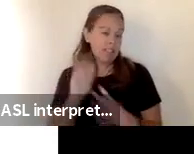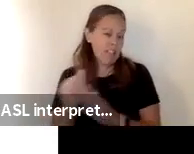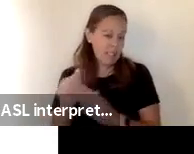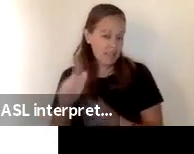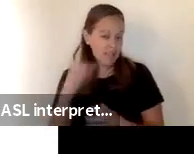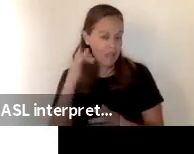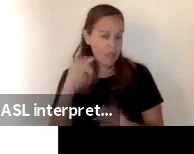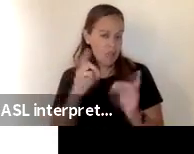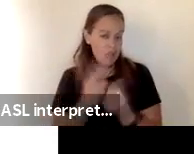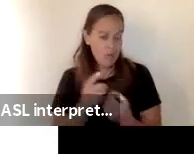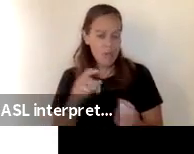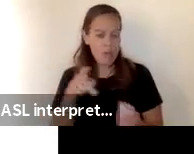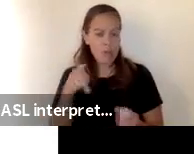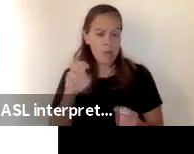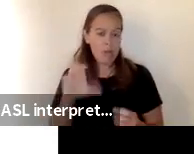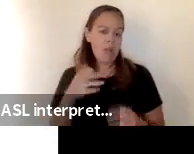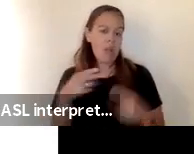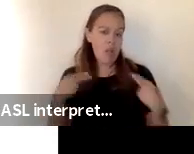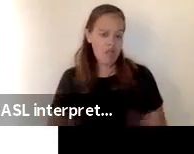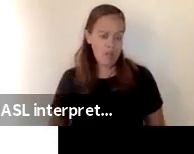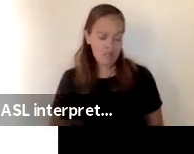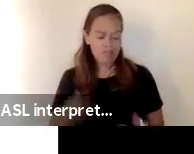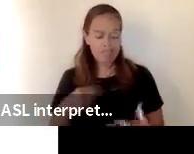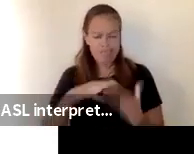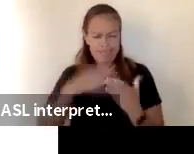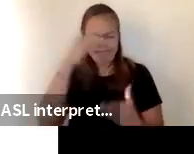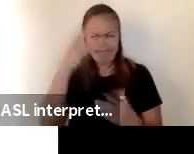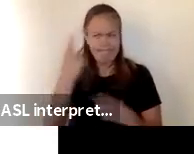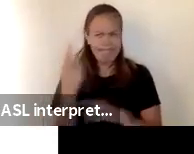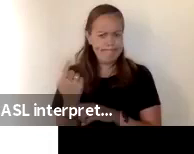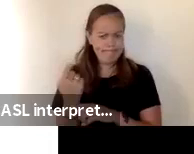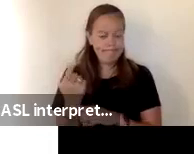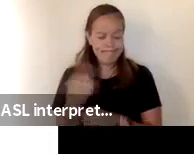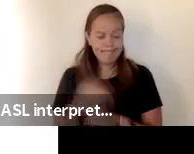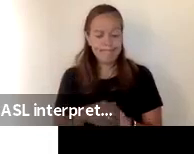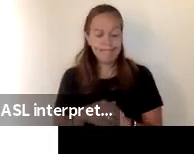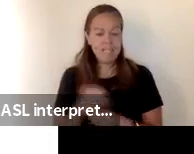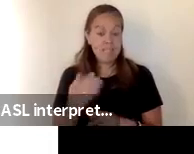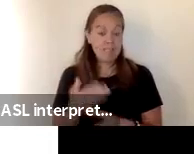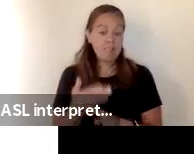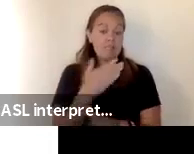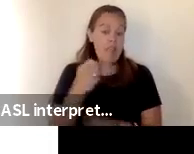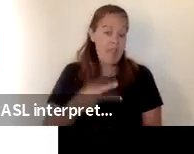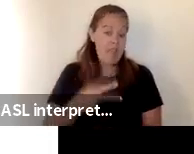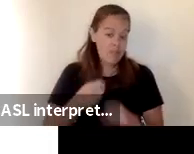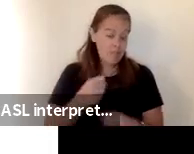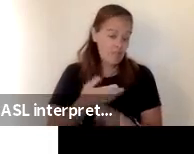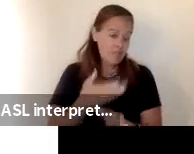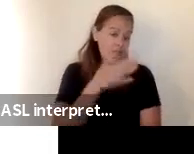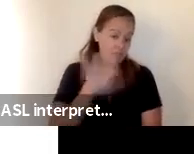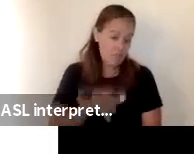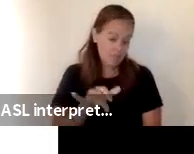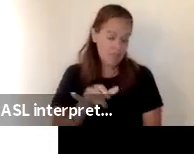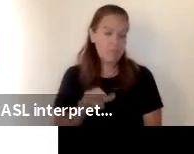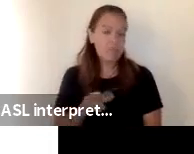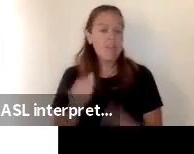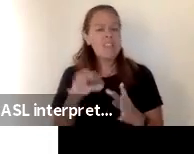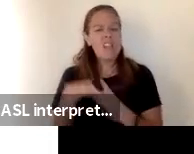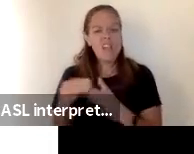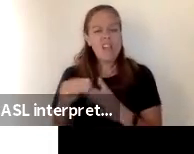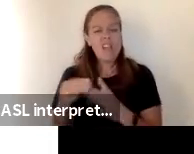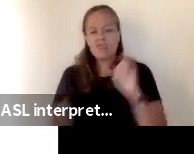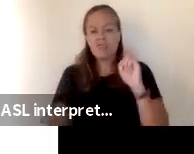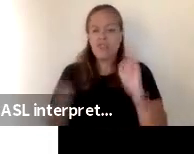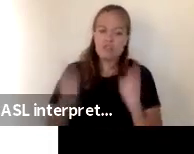and we've learned through the year last year and the year and the half year before that that the guidance changes